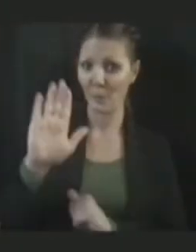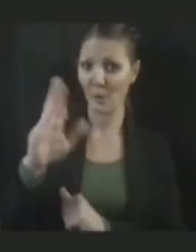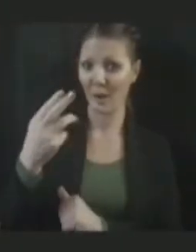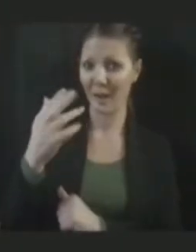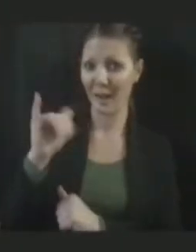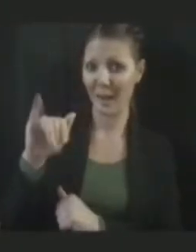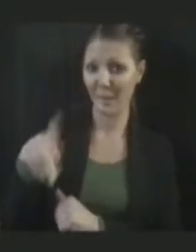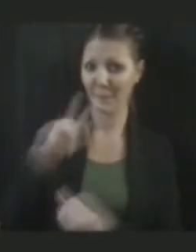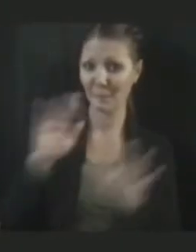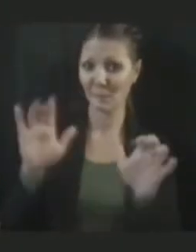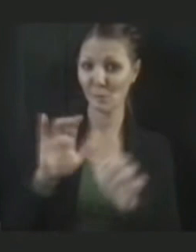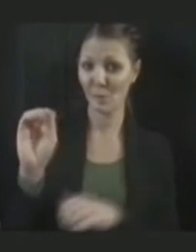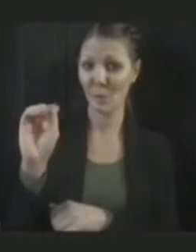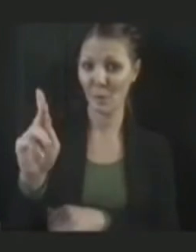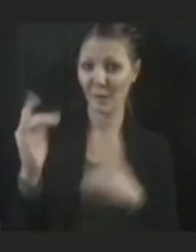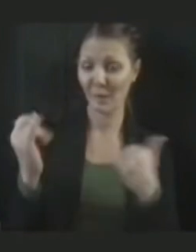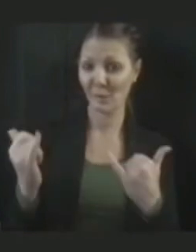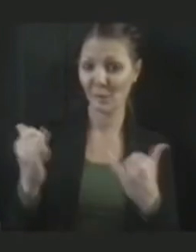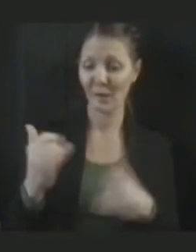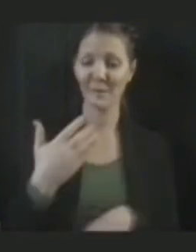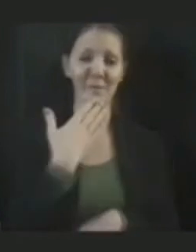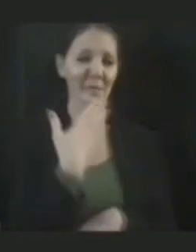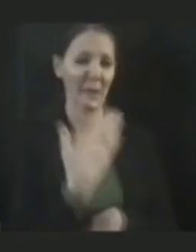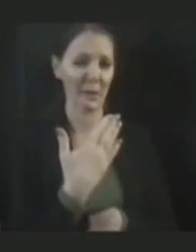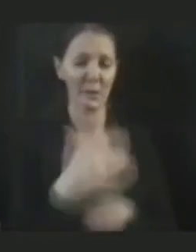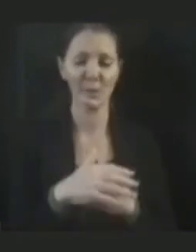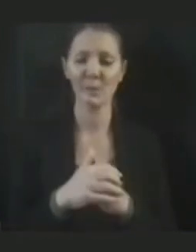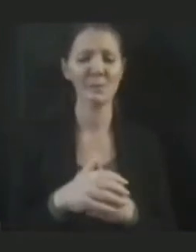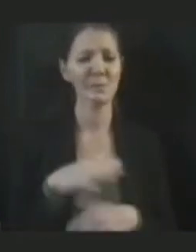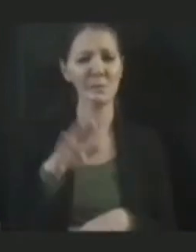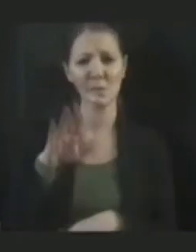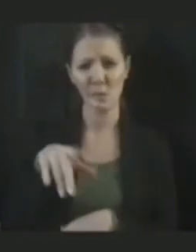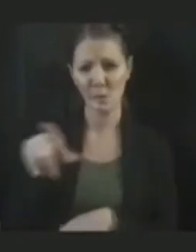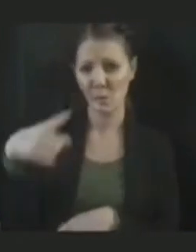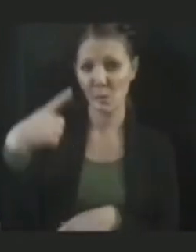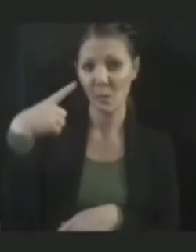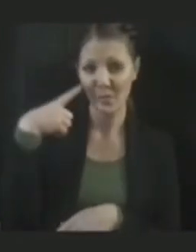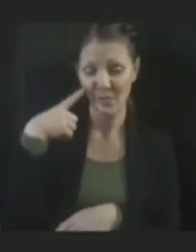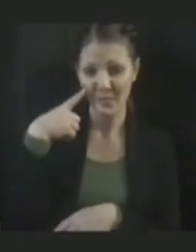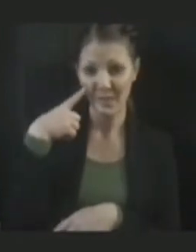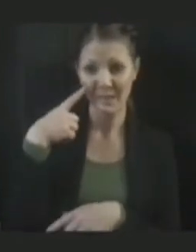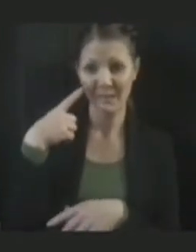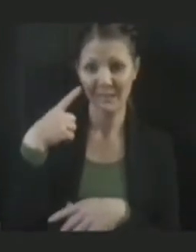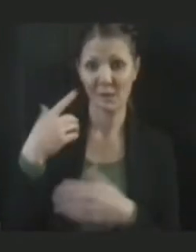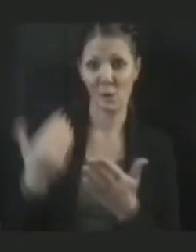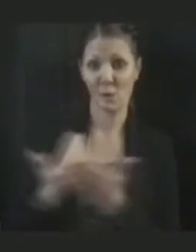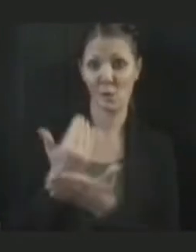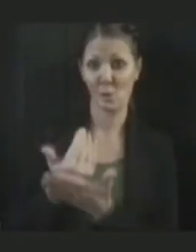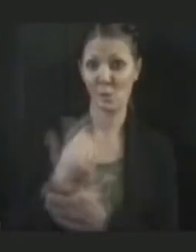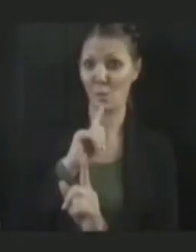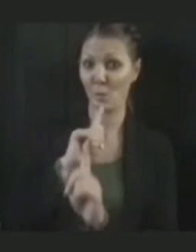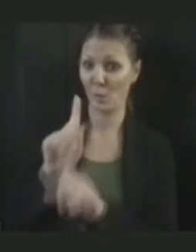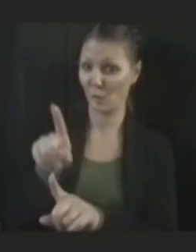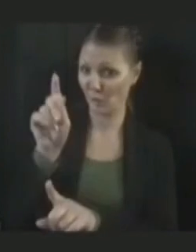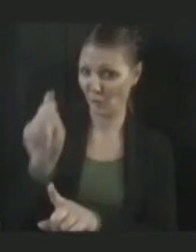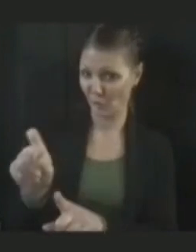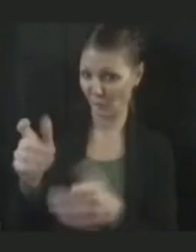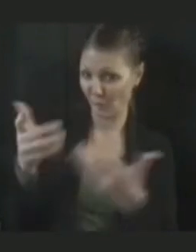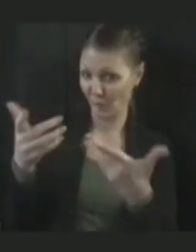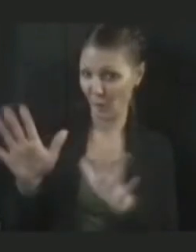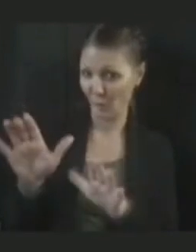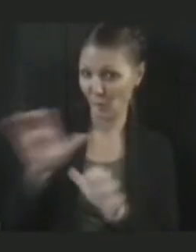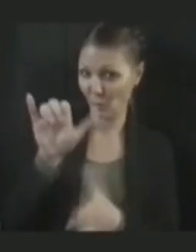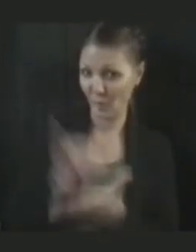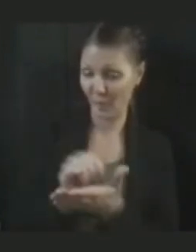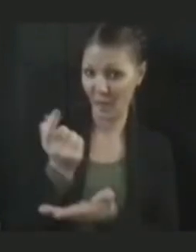today. Thank you. Do you think that this new executive order should have been issued a week ago, or